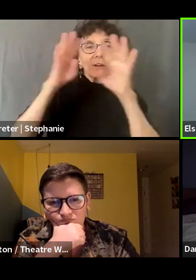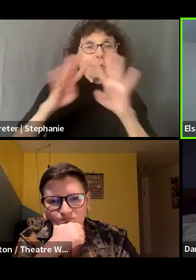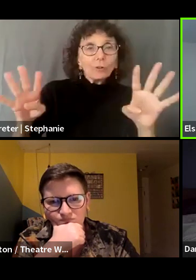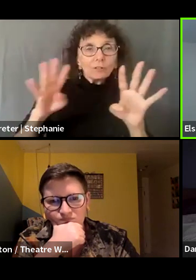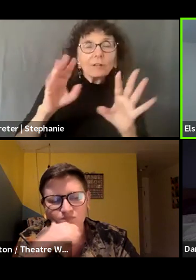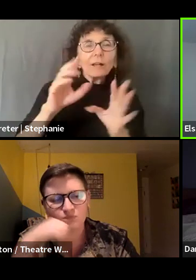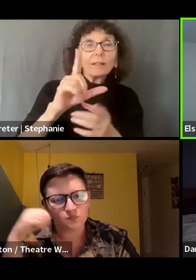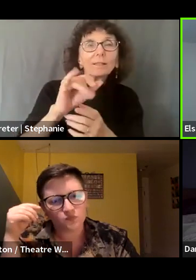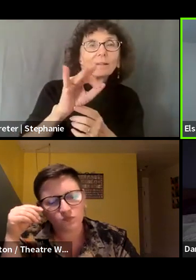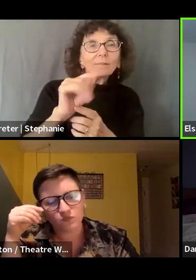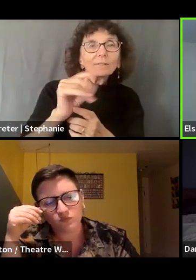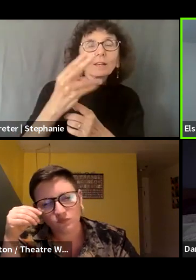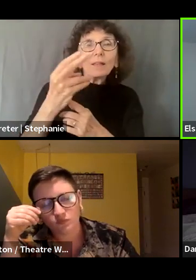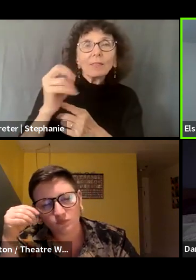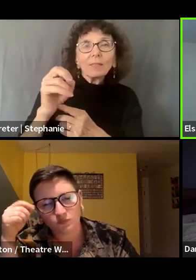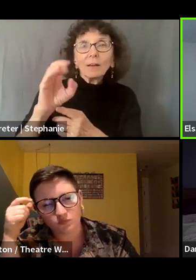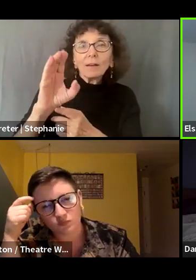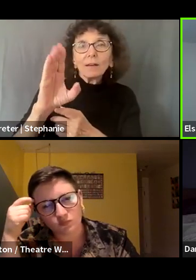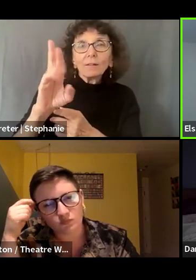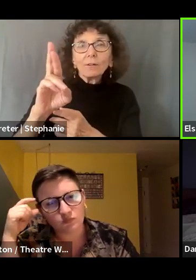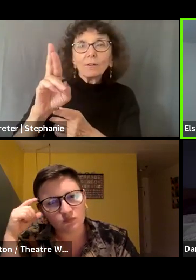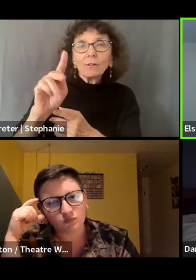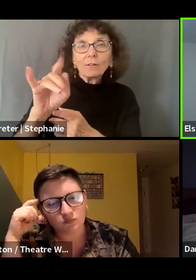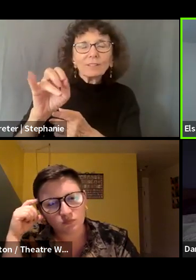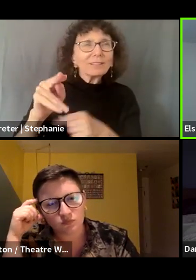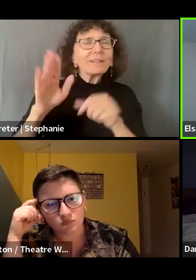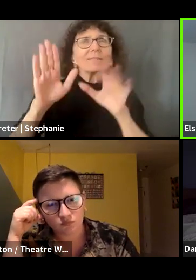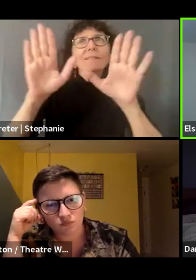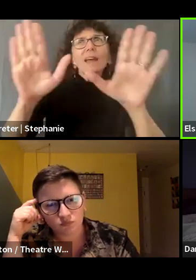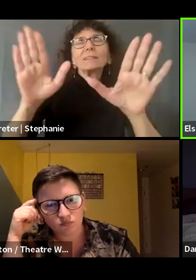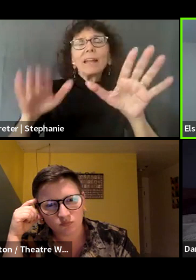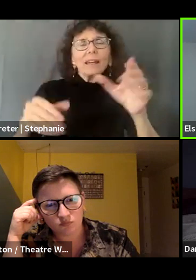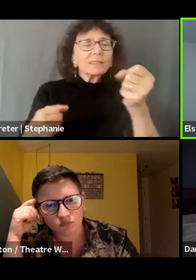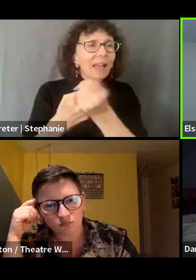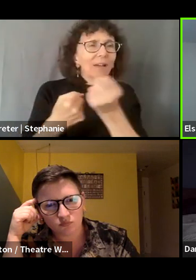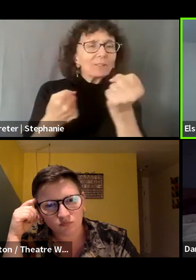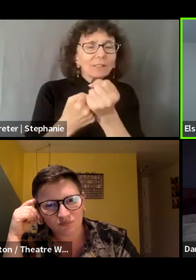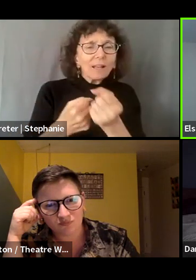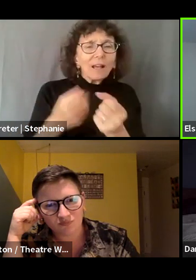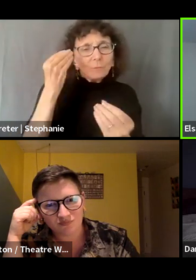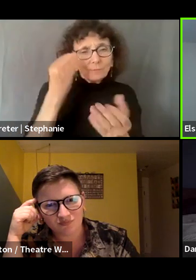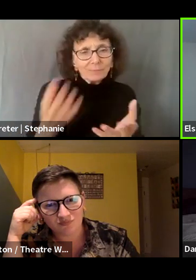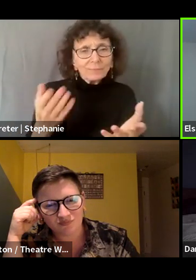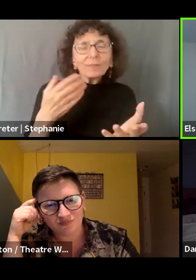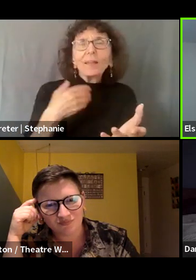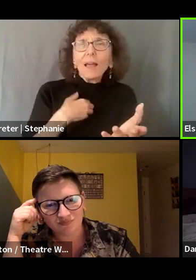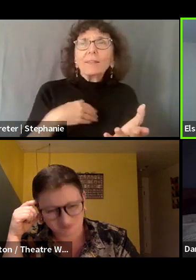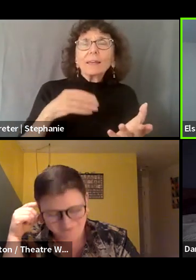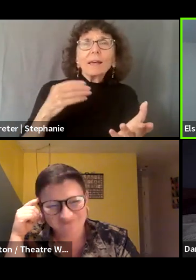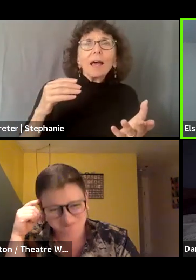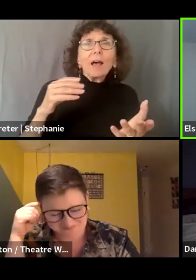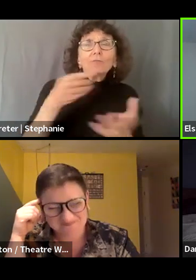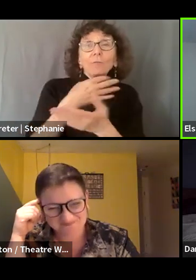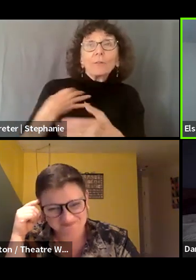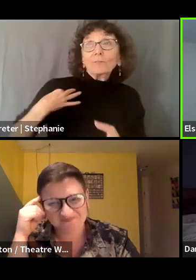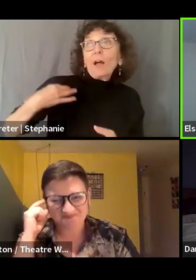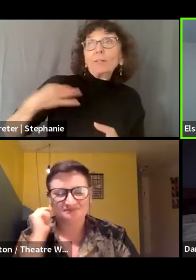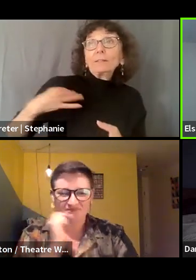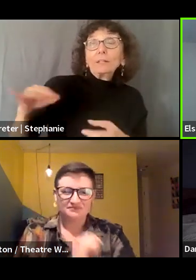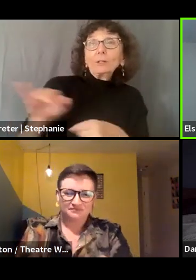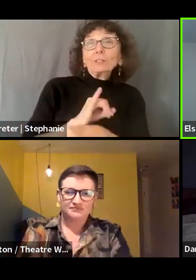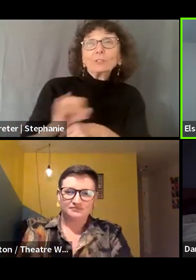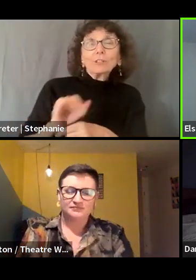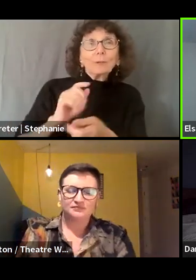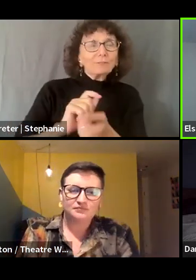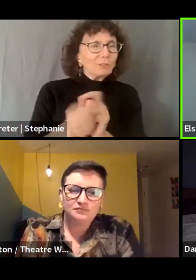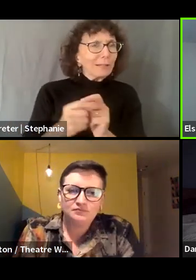brought a lot of that around. I do want to acknowledge that there are a lot of unpaid internships that are now called fellowships or some other term, which is kind